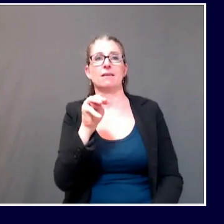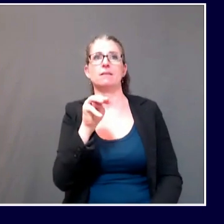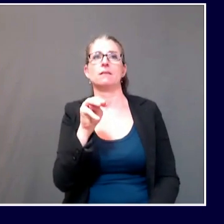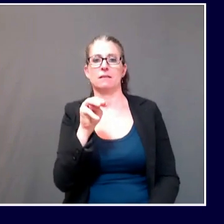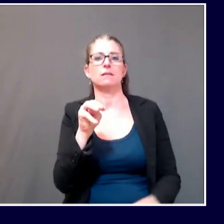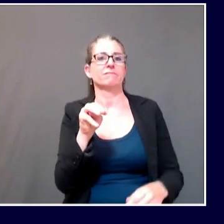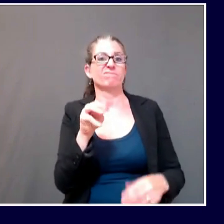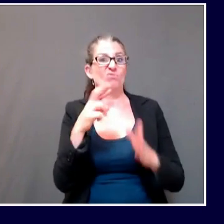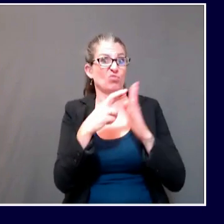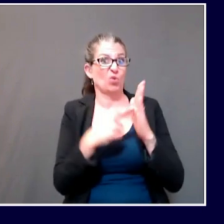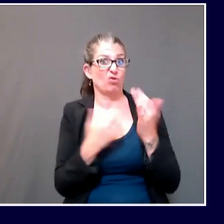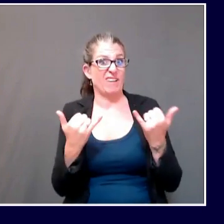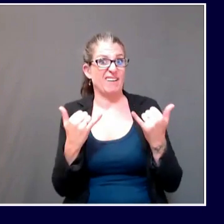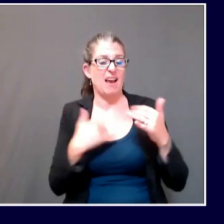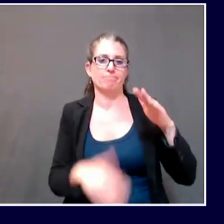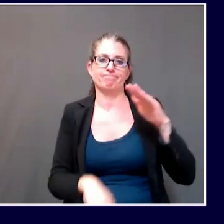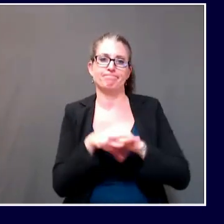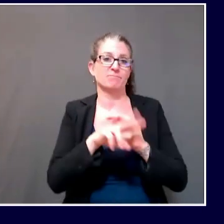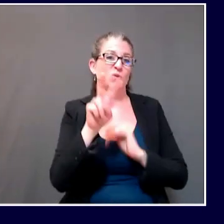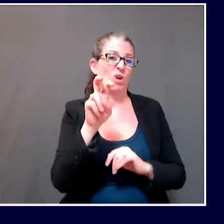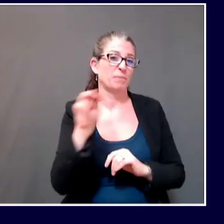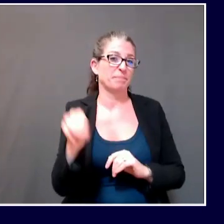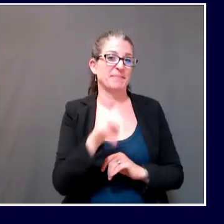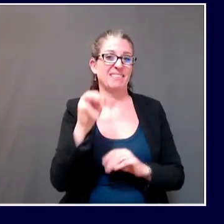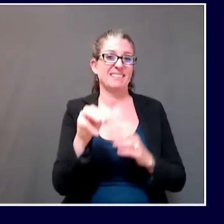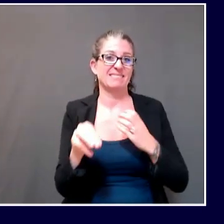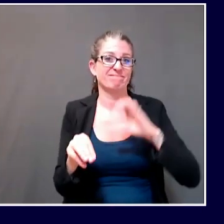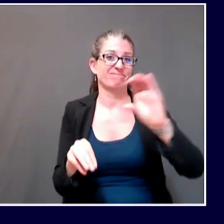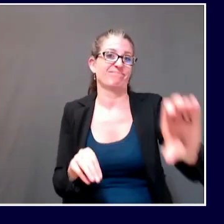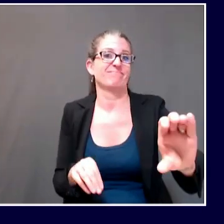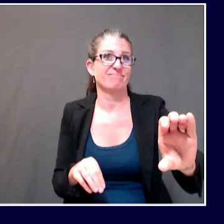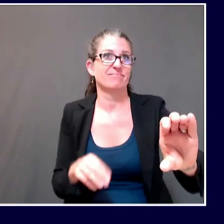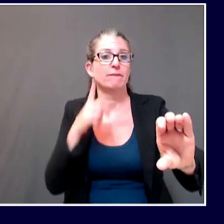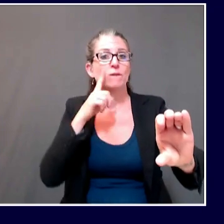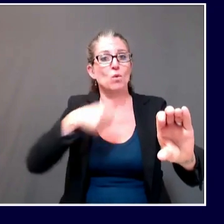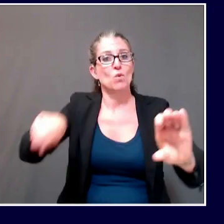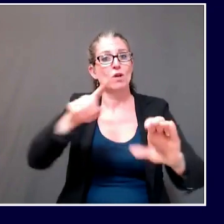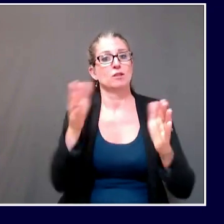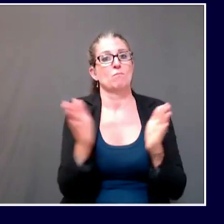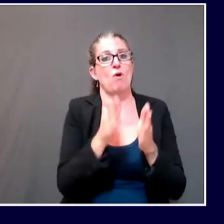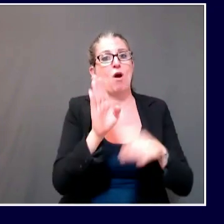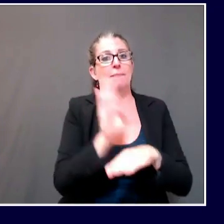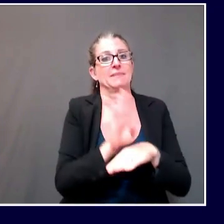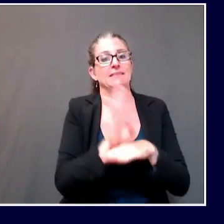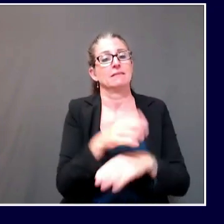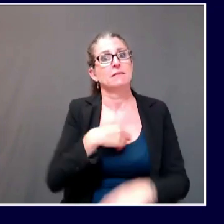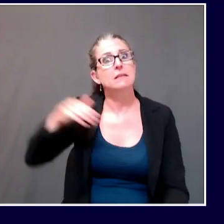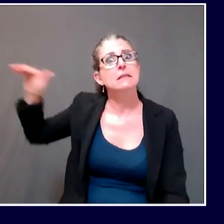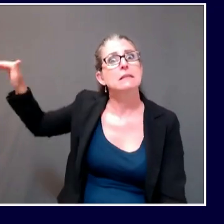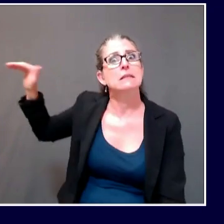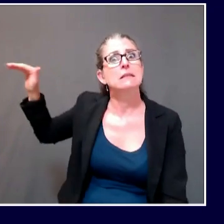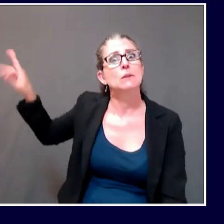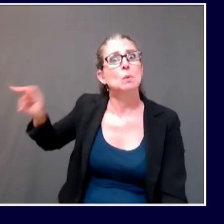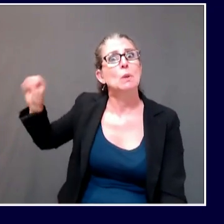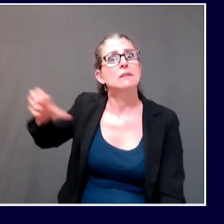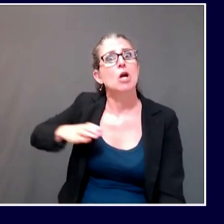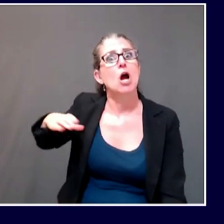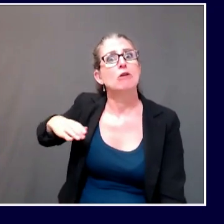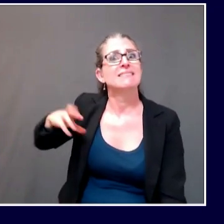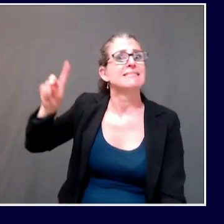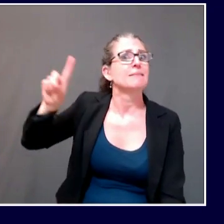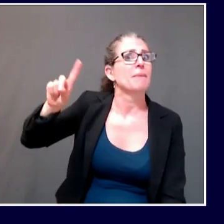president and Mr. Meadows, his chief of staff, and the Senate Republicans and Democrats to sit back at the table and negotiate